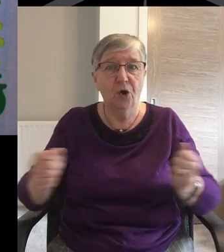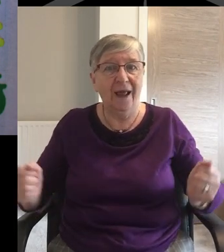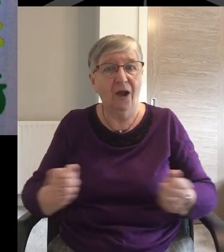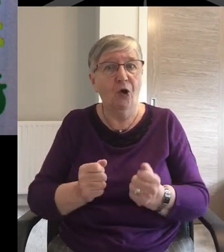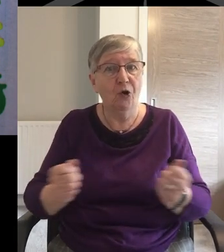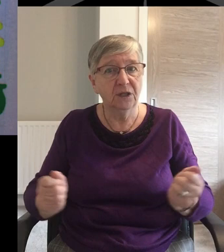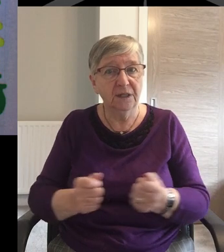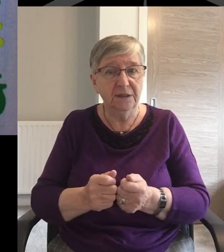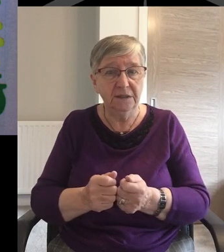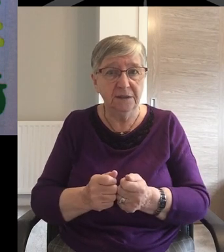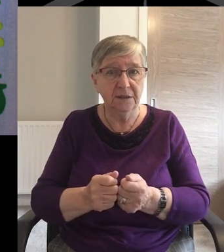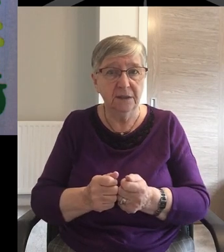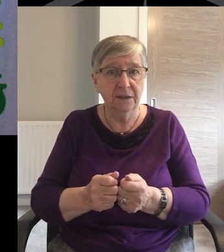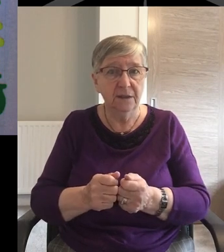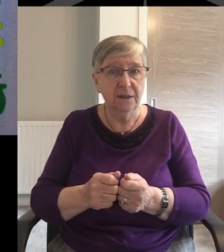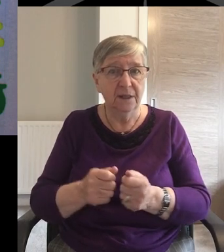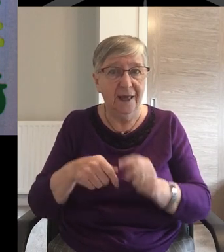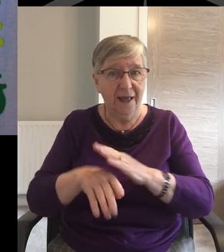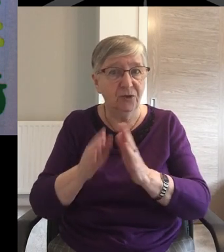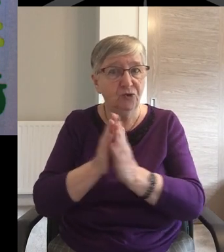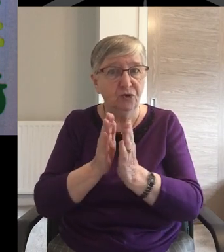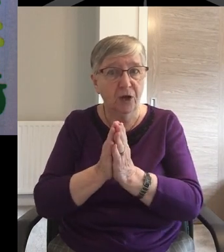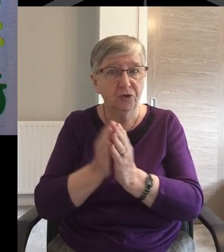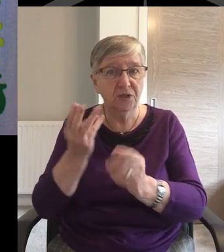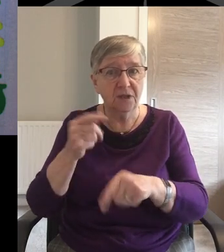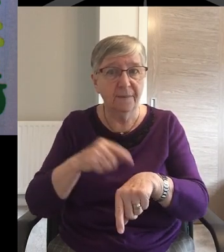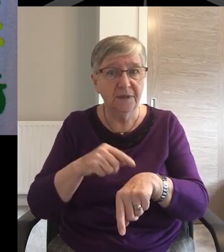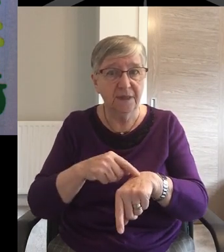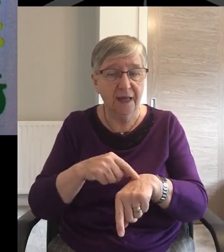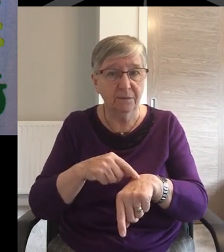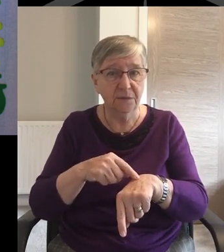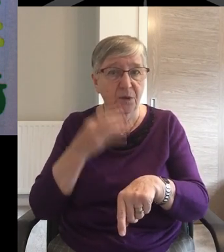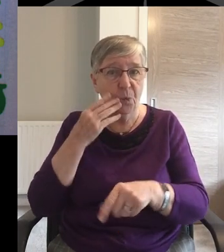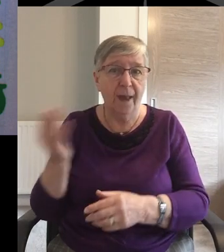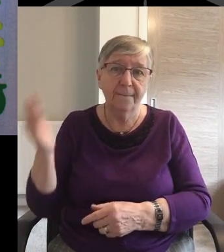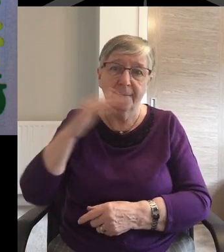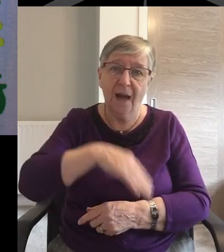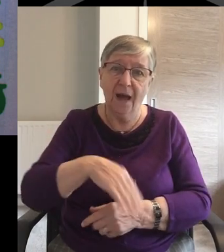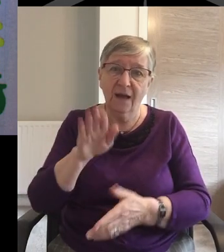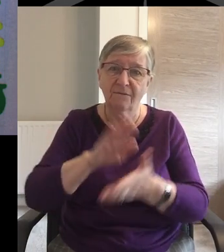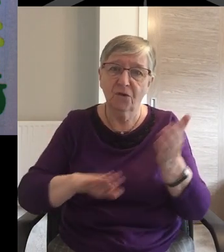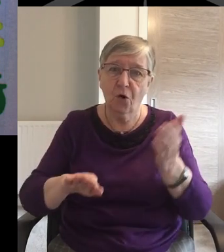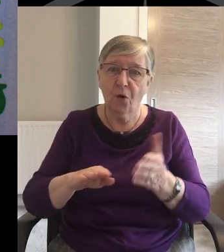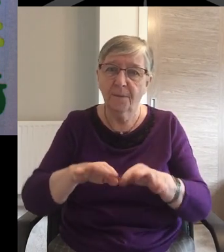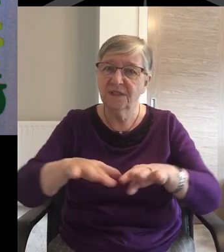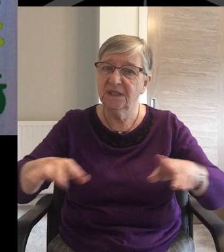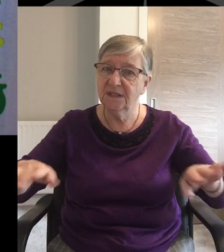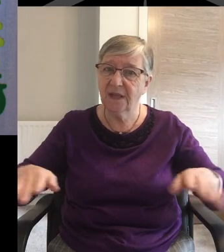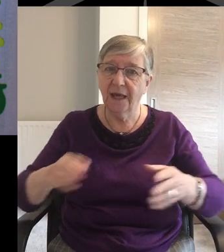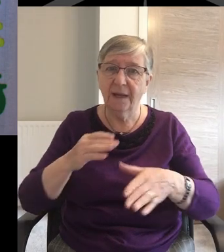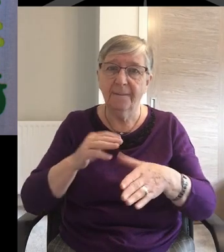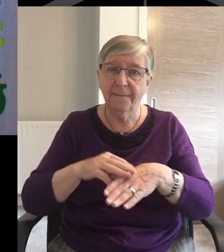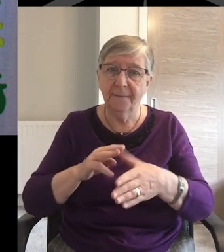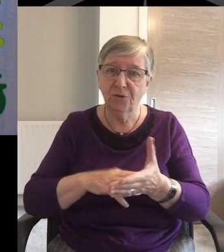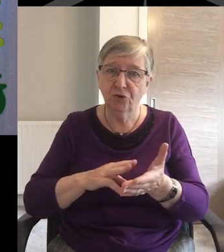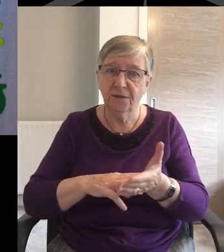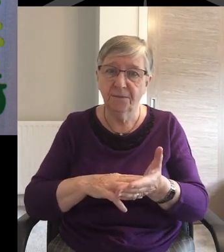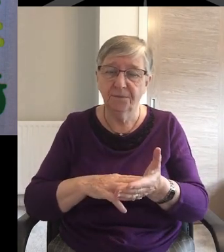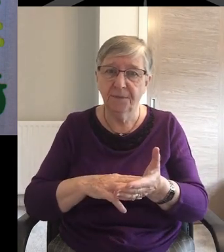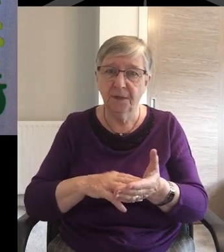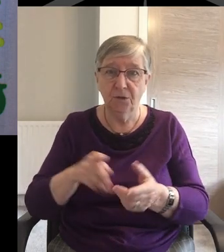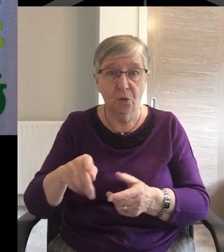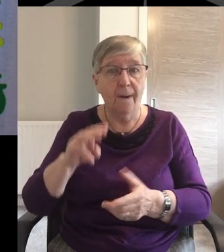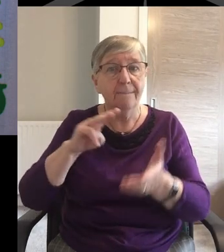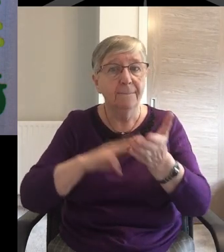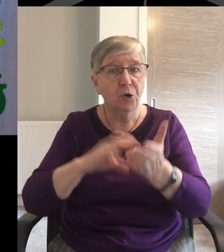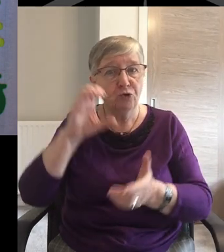service after the Seaside Mission team returned from North Berwick. No, it was Moncrief that had the big praise